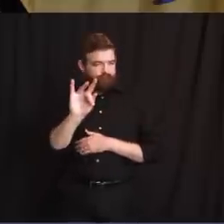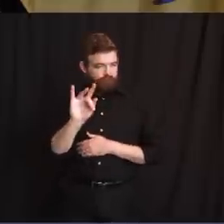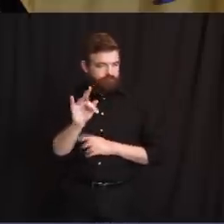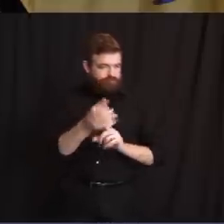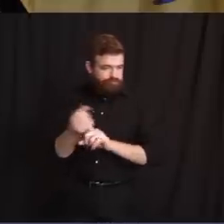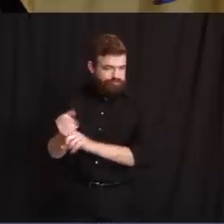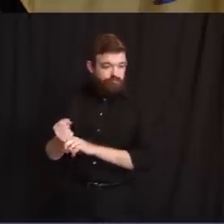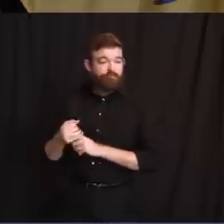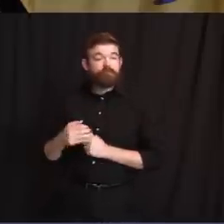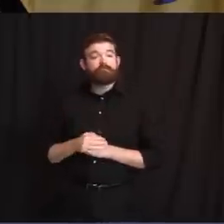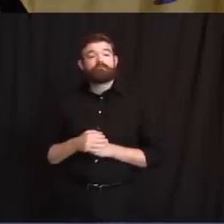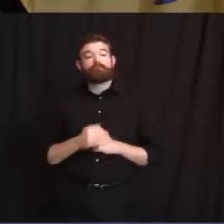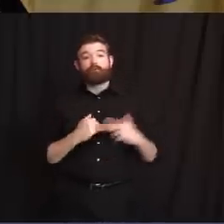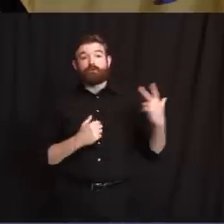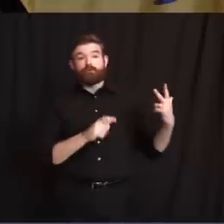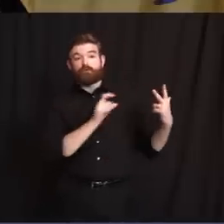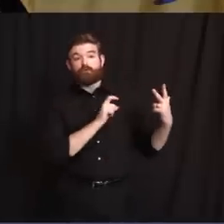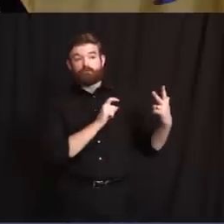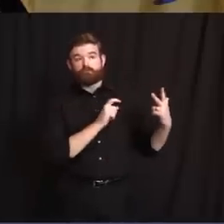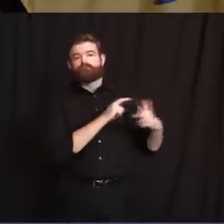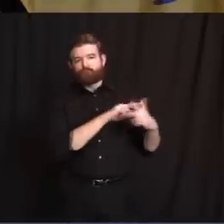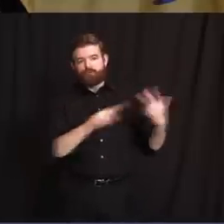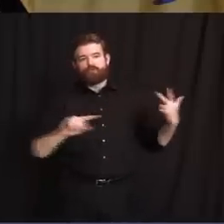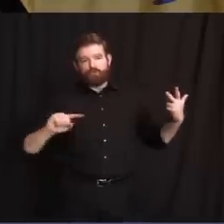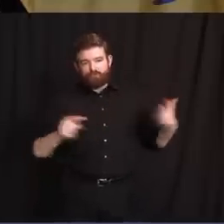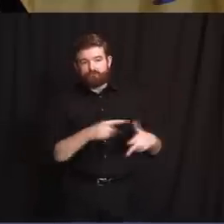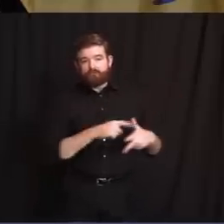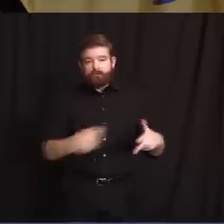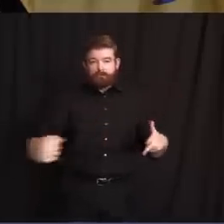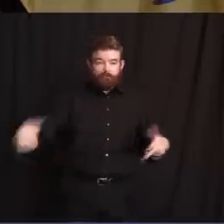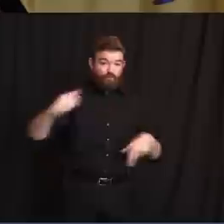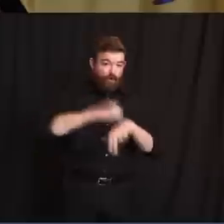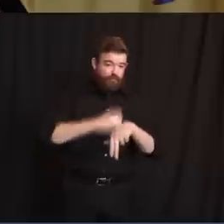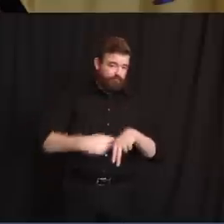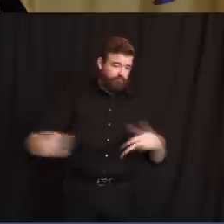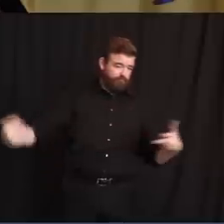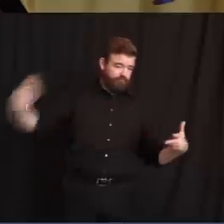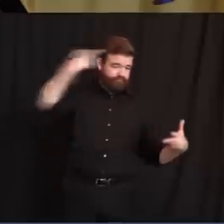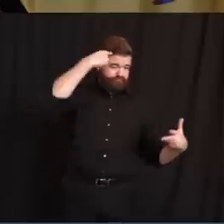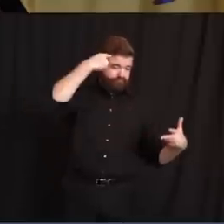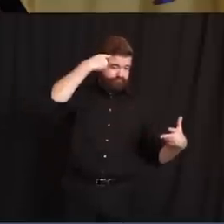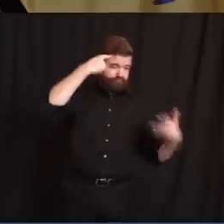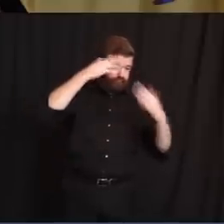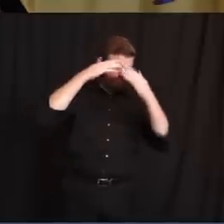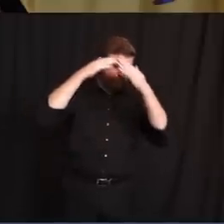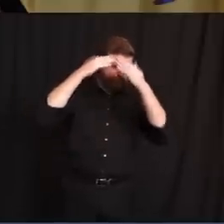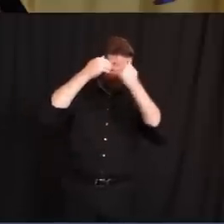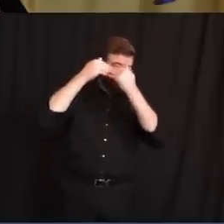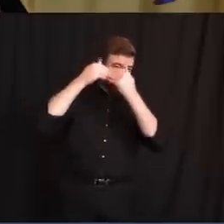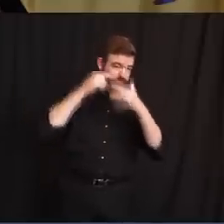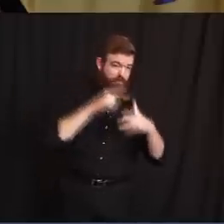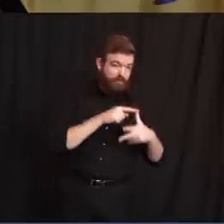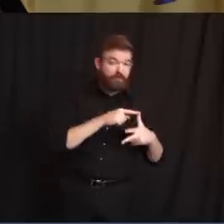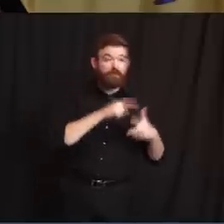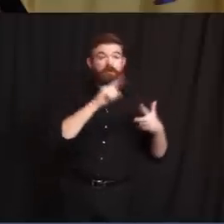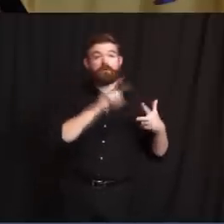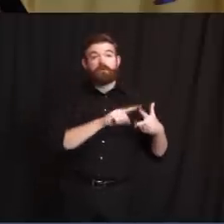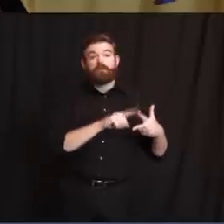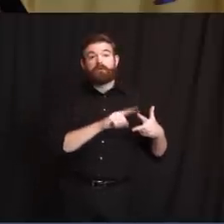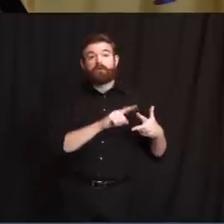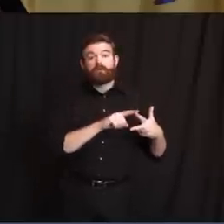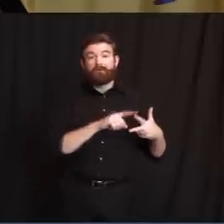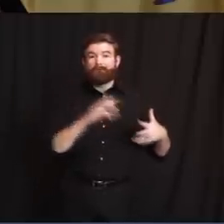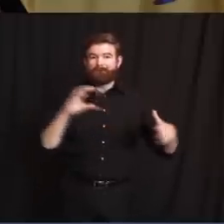one was struck in the head with a with a rock and had a depressed fracture of his skull. One officer was bitten in the leg, and one officer